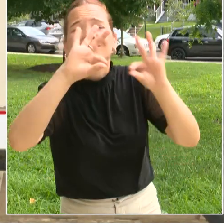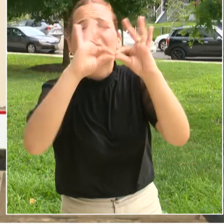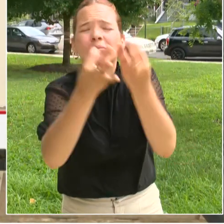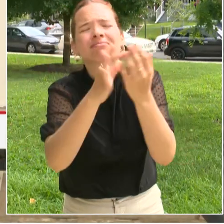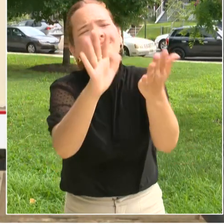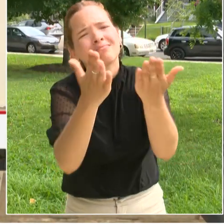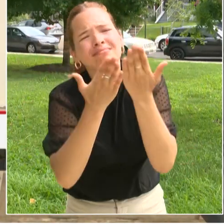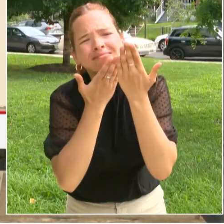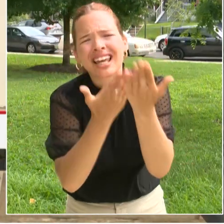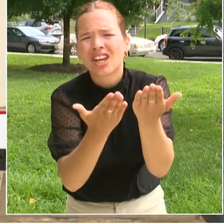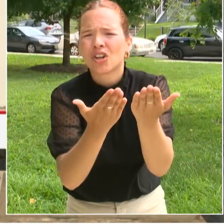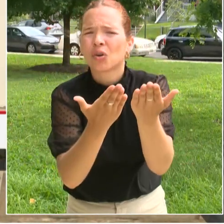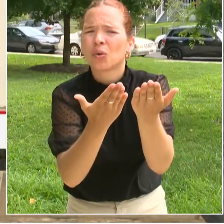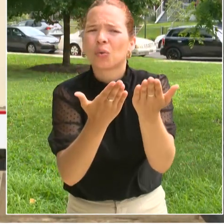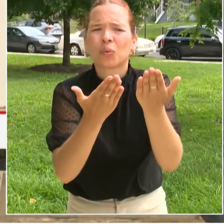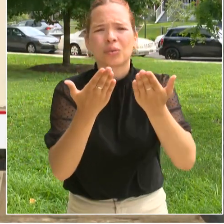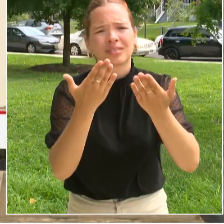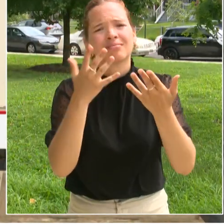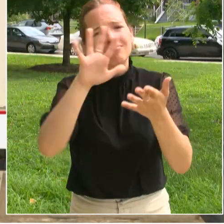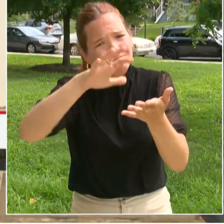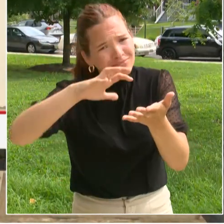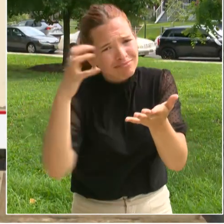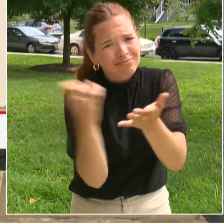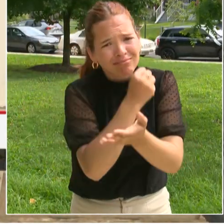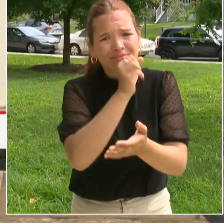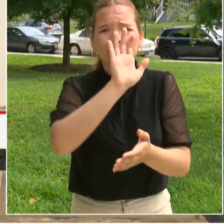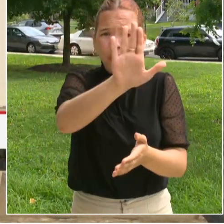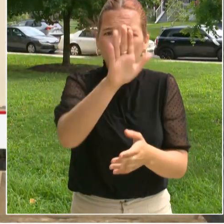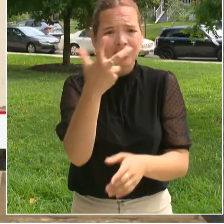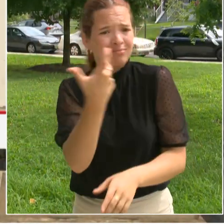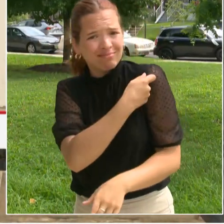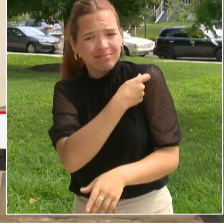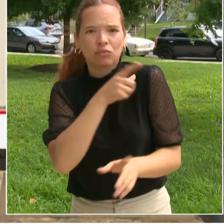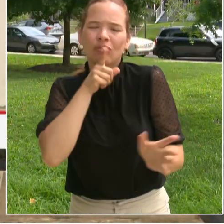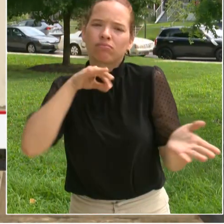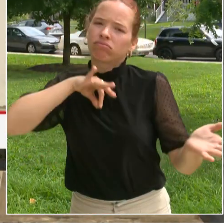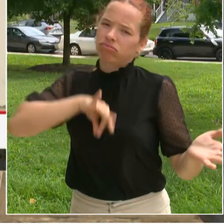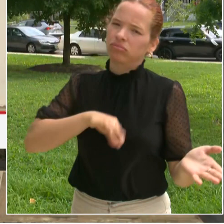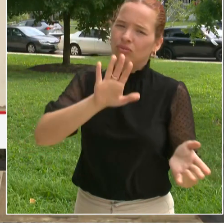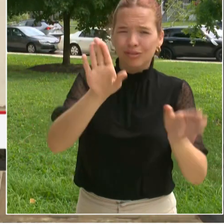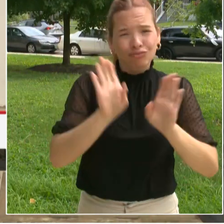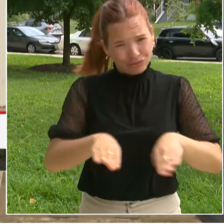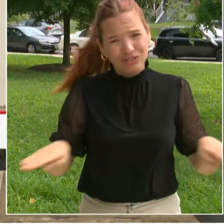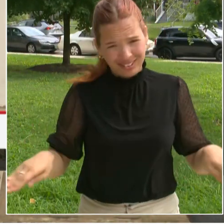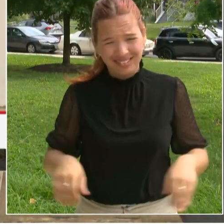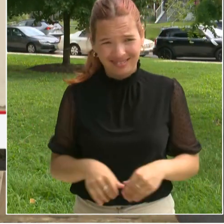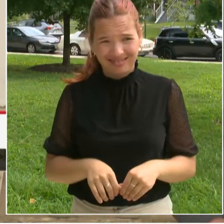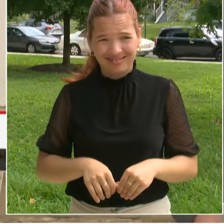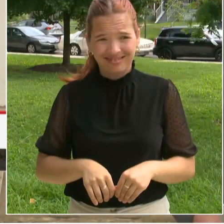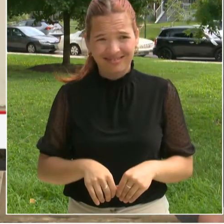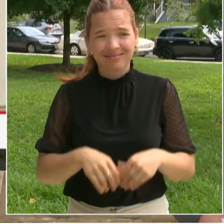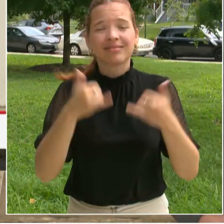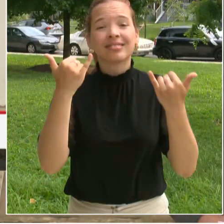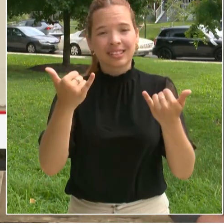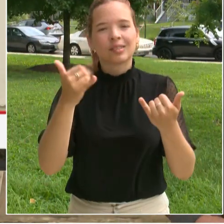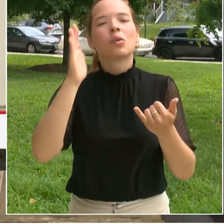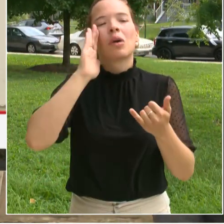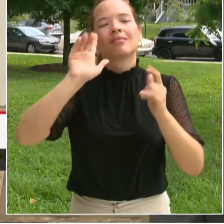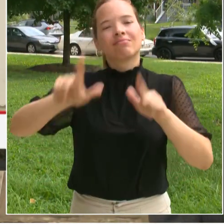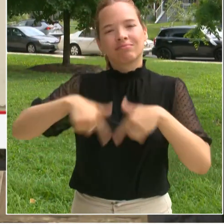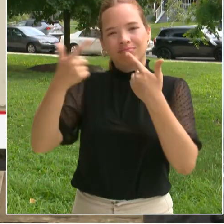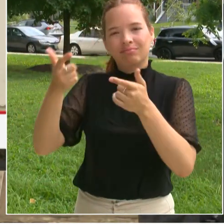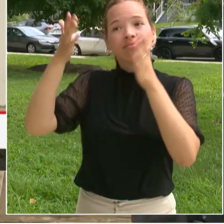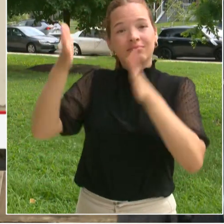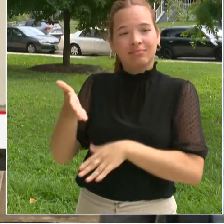to do what's needed for our children. So now I'd like to introduce Dr. Asad Bandayeli who is our health care access bureau chief.